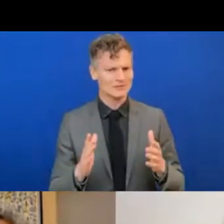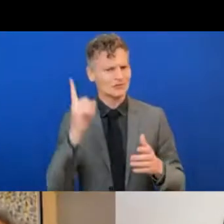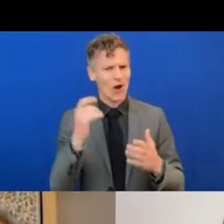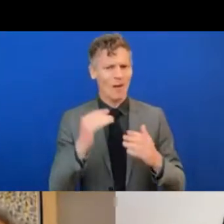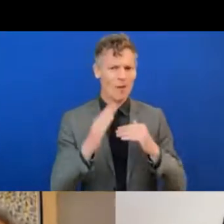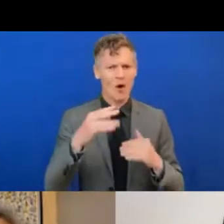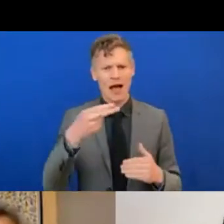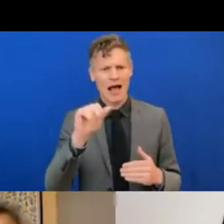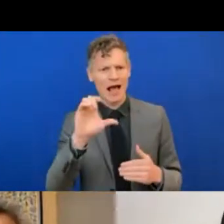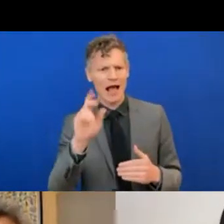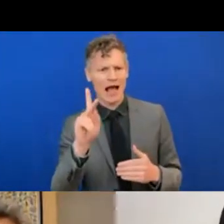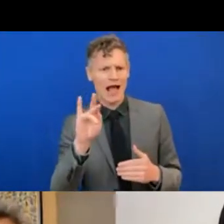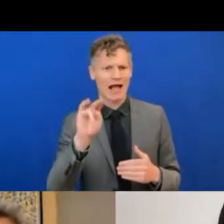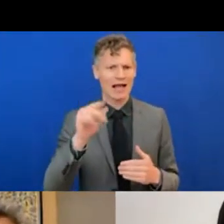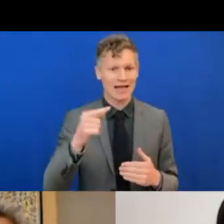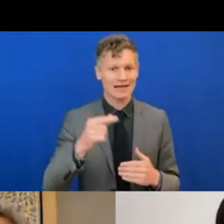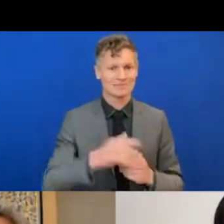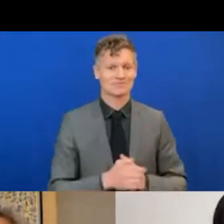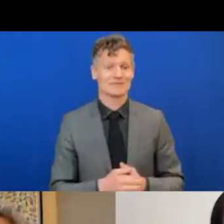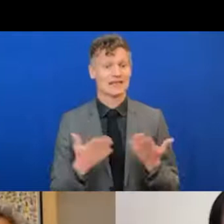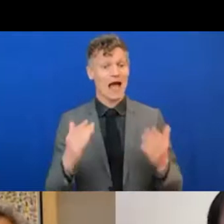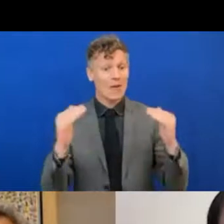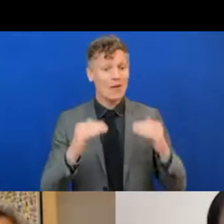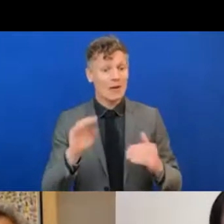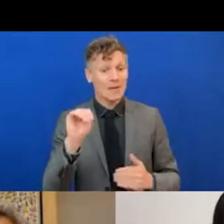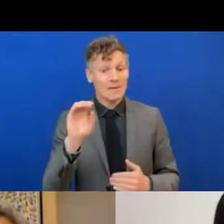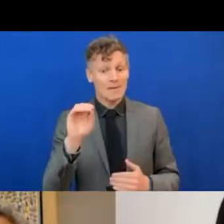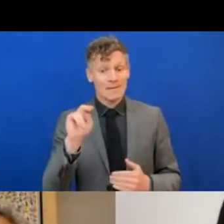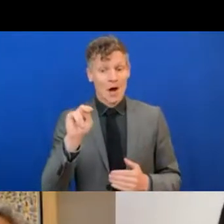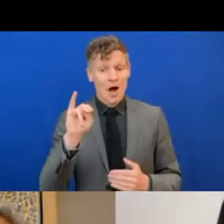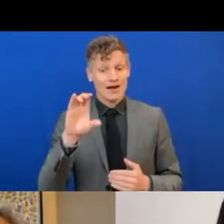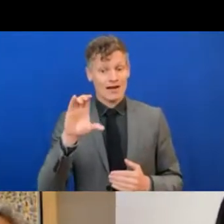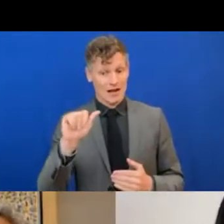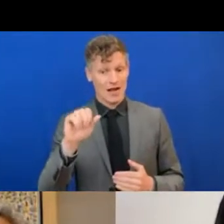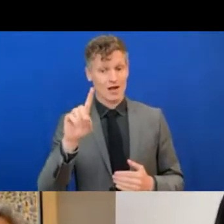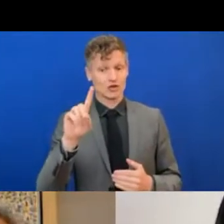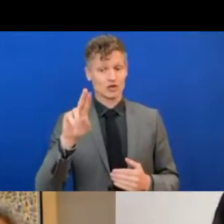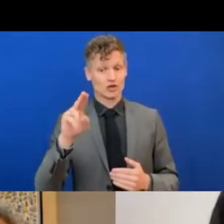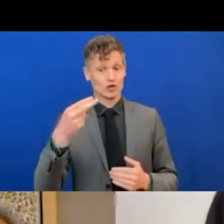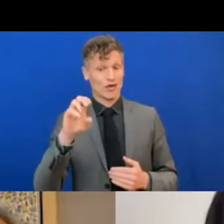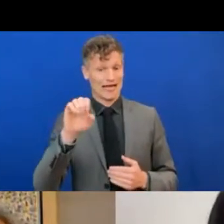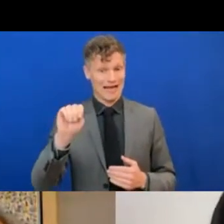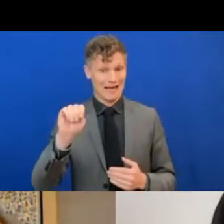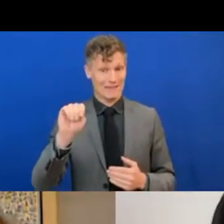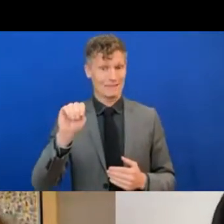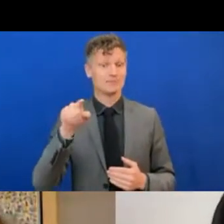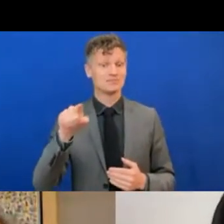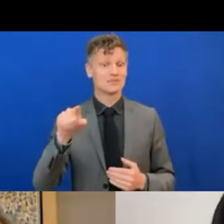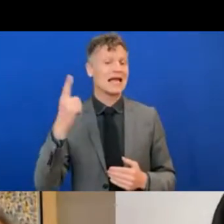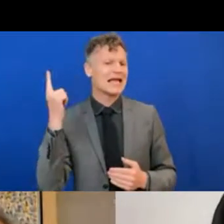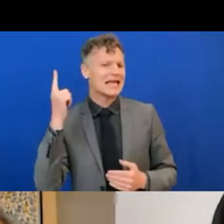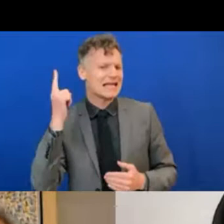of Hear Colors. So what concrete actions do you think should be taken to ensure access